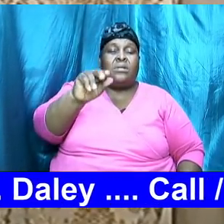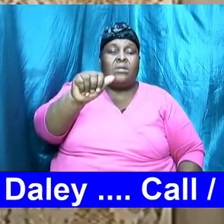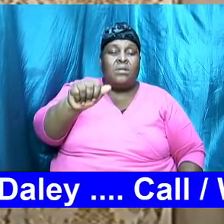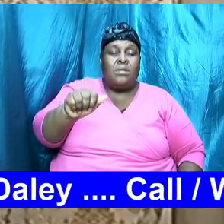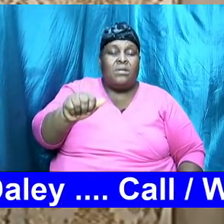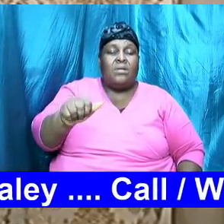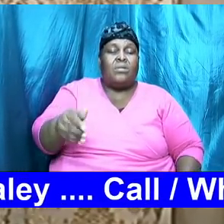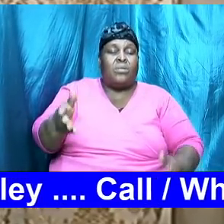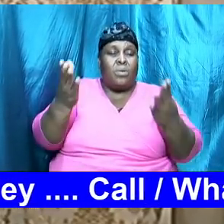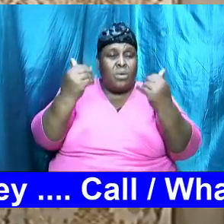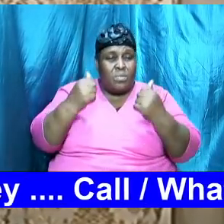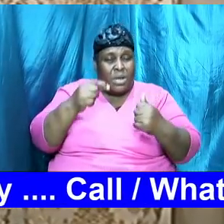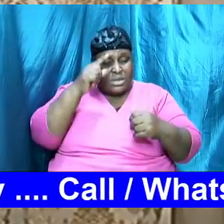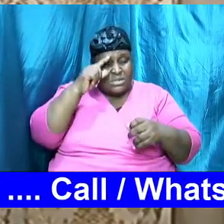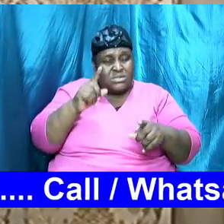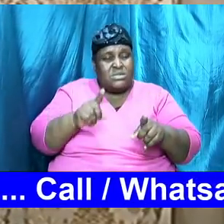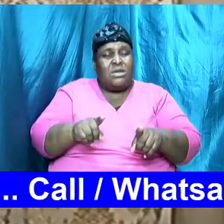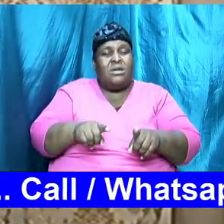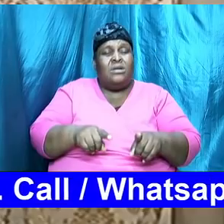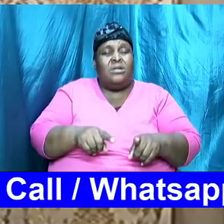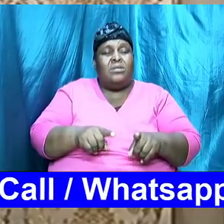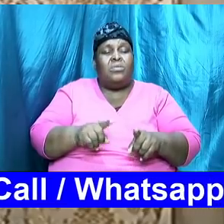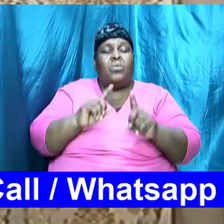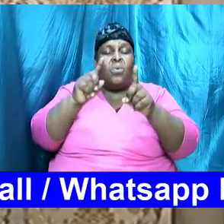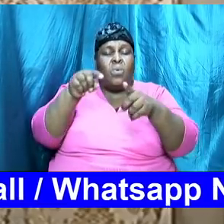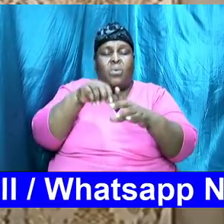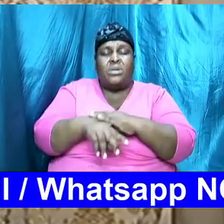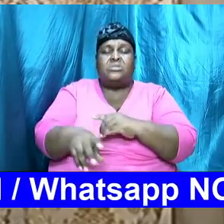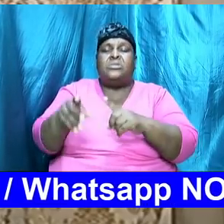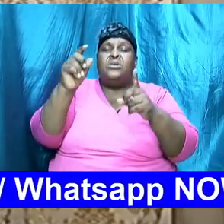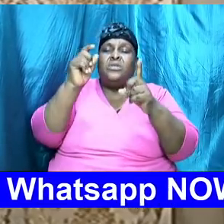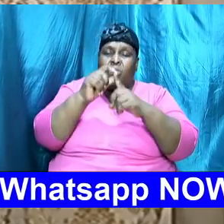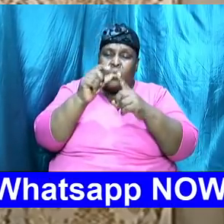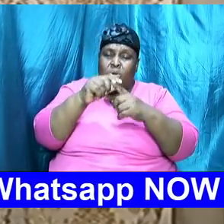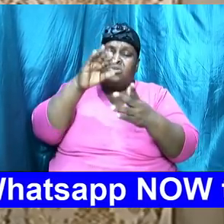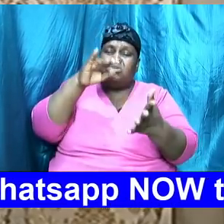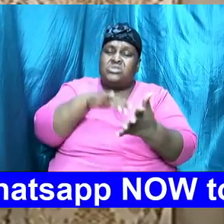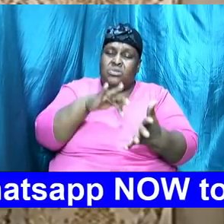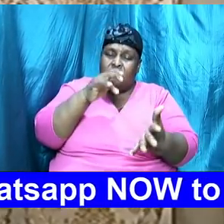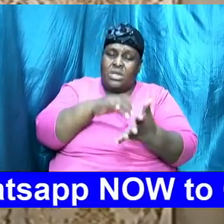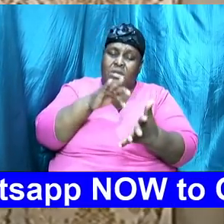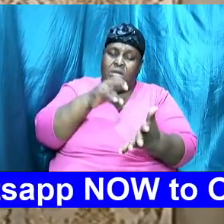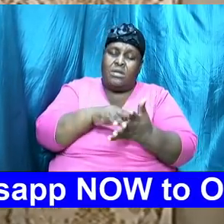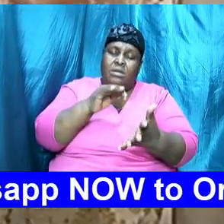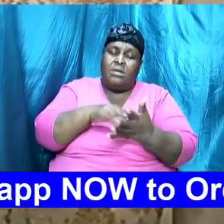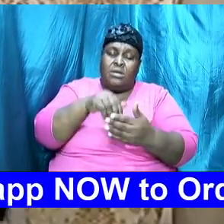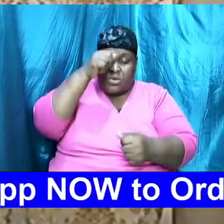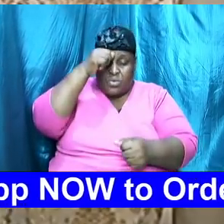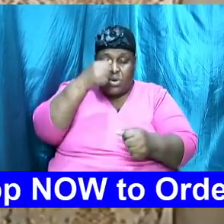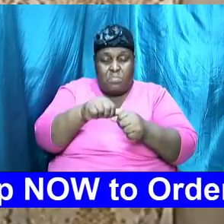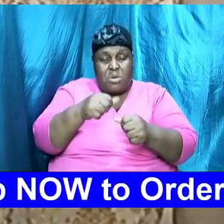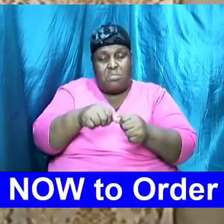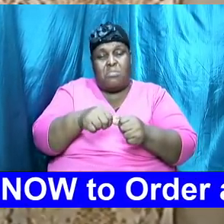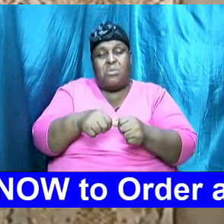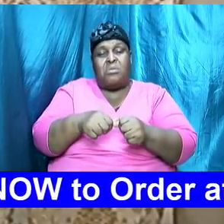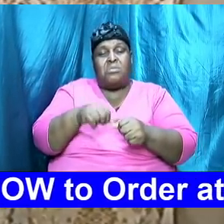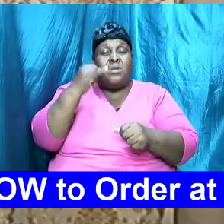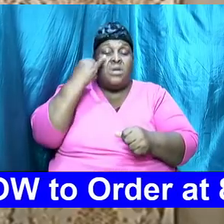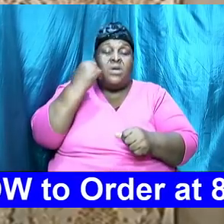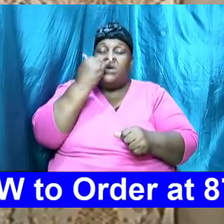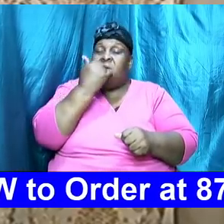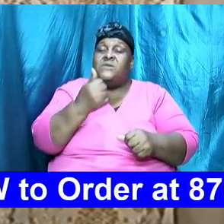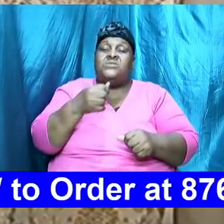decided that he was going to get into the world with them because remember now they were in Babylon for 70 long years